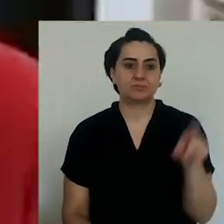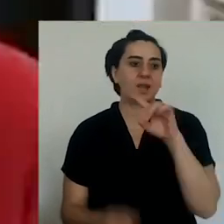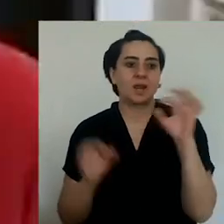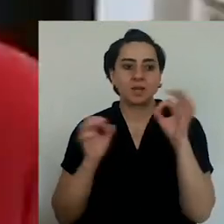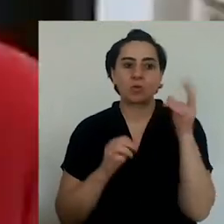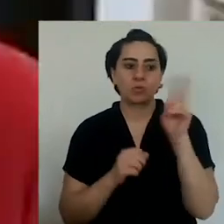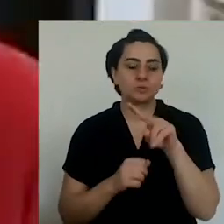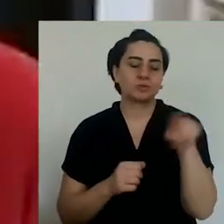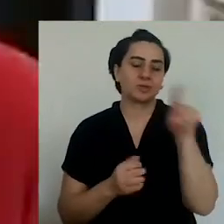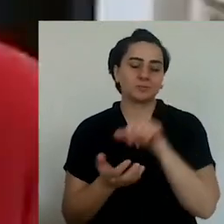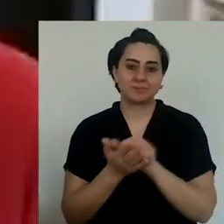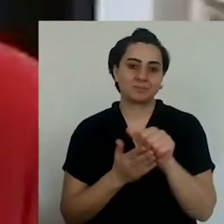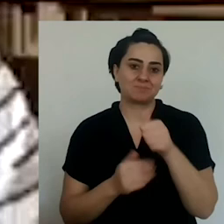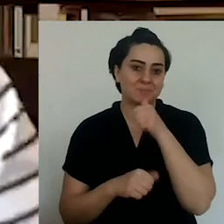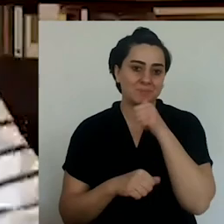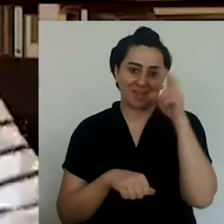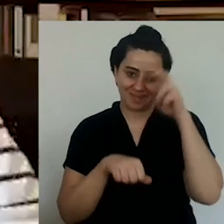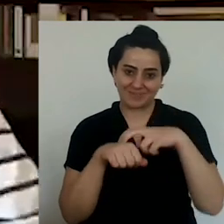person.